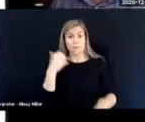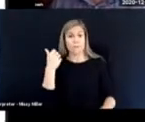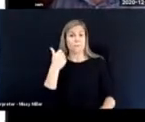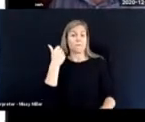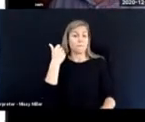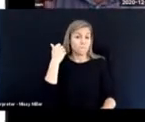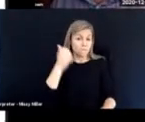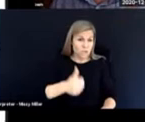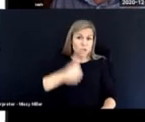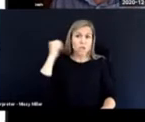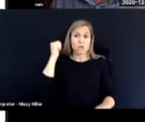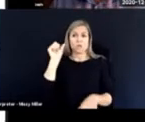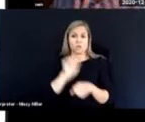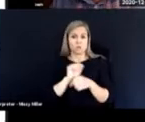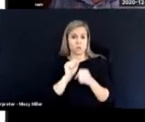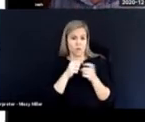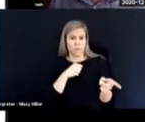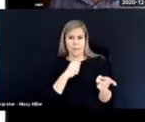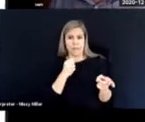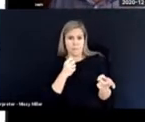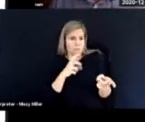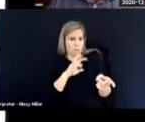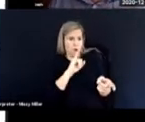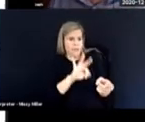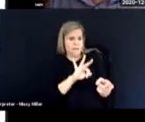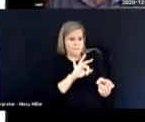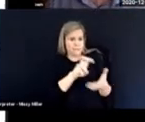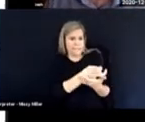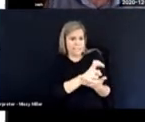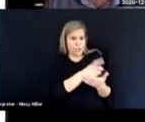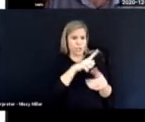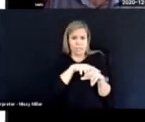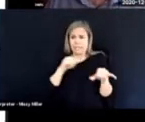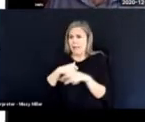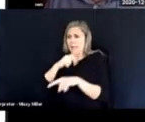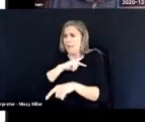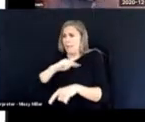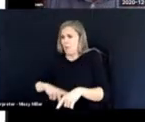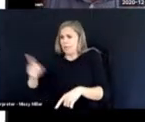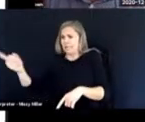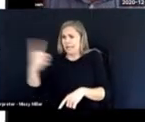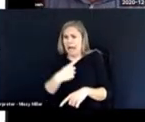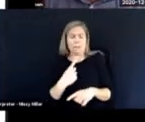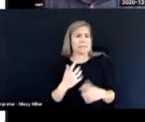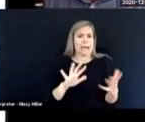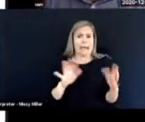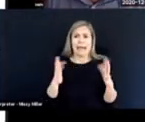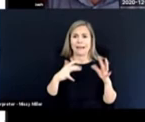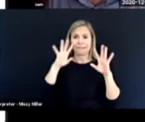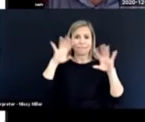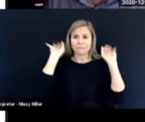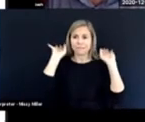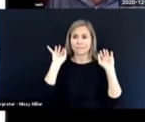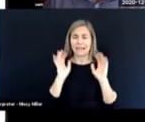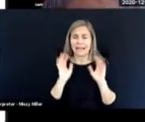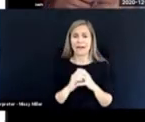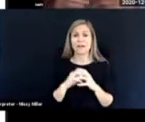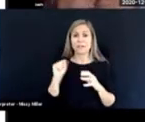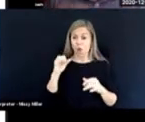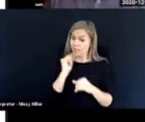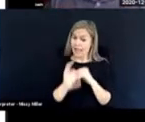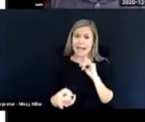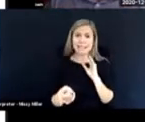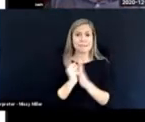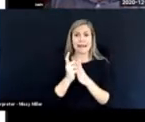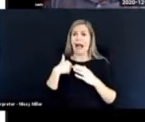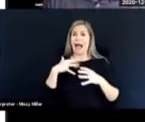she absolutely refused to work with the child in case he had a seizure while the Princess of Wales was there. So,